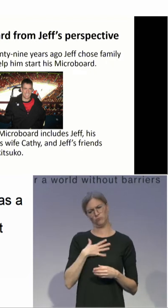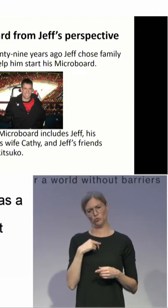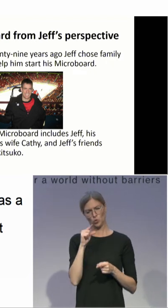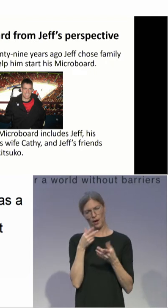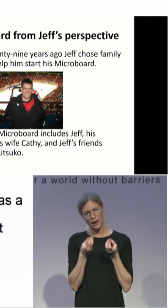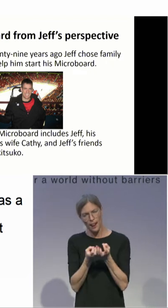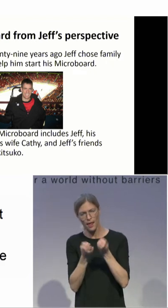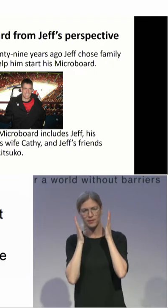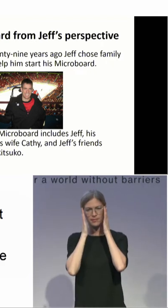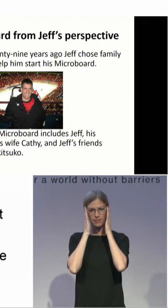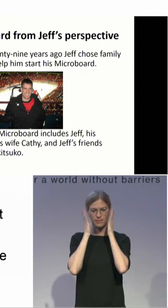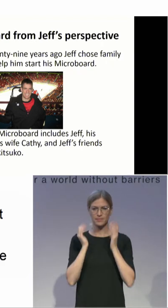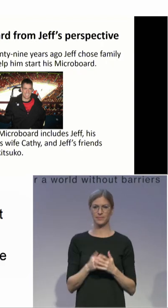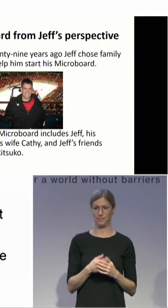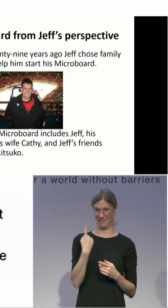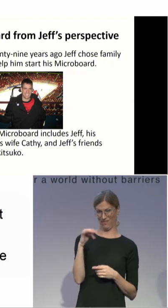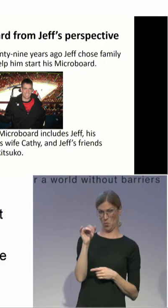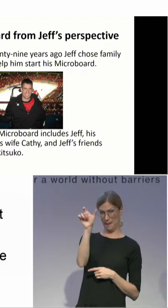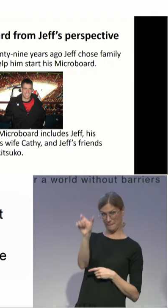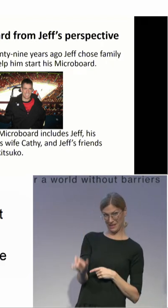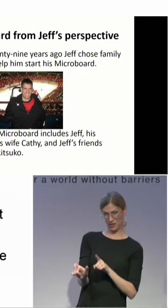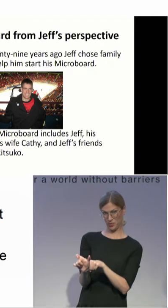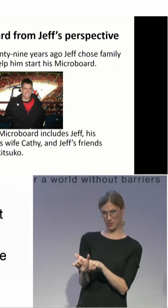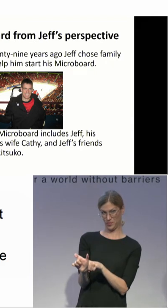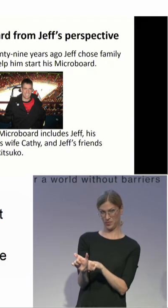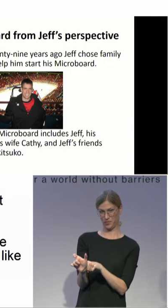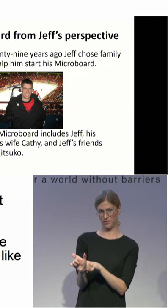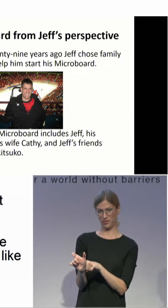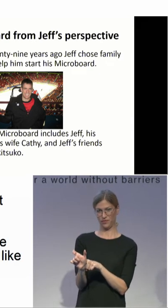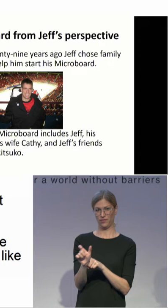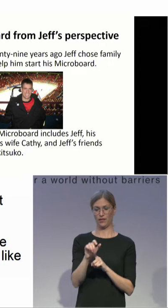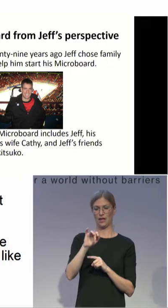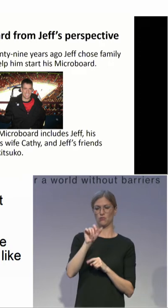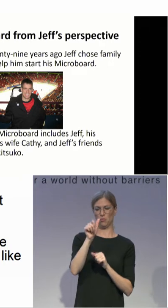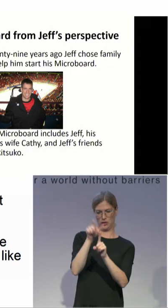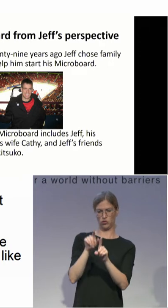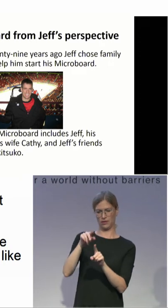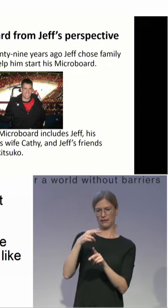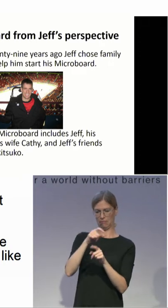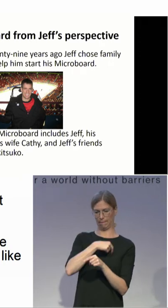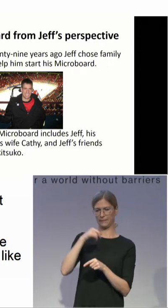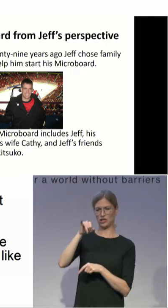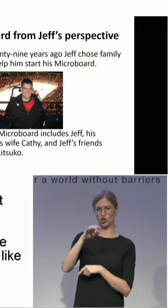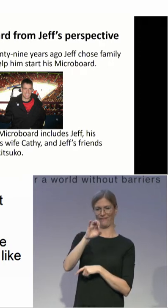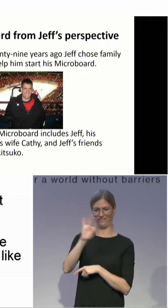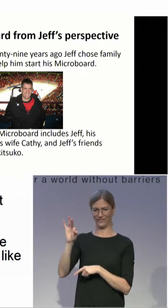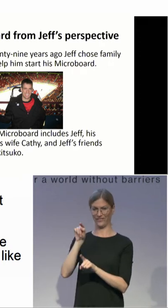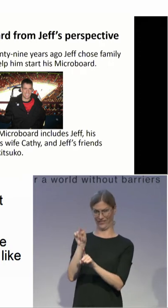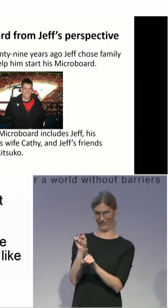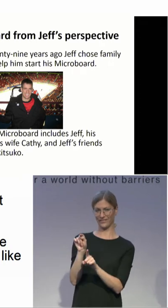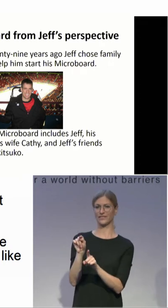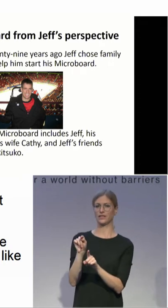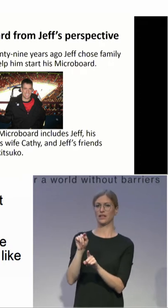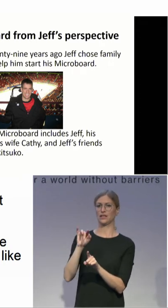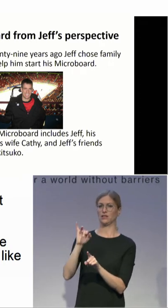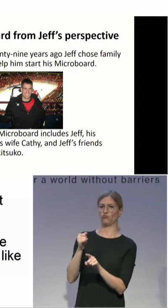And Jeff kindly volunteered to be that person. He's actually a great person to choose because he's had a microboard, one of the two first microboards we created in BC